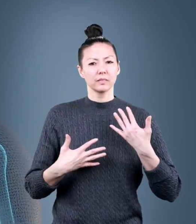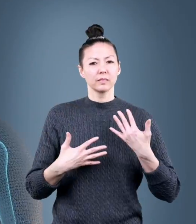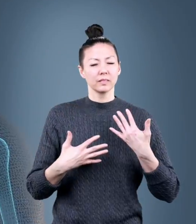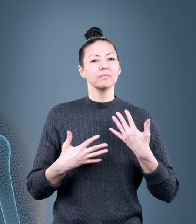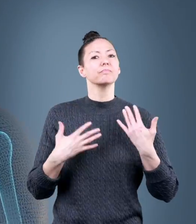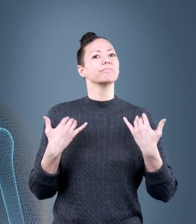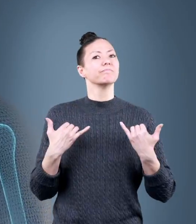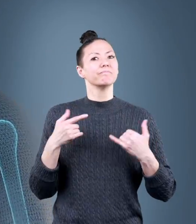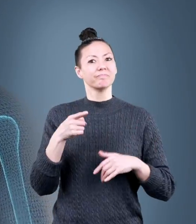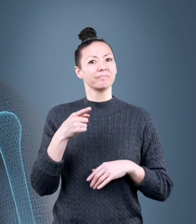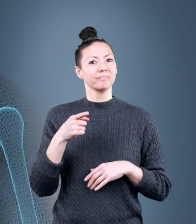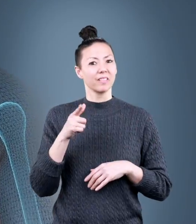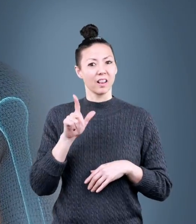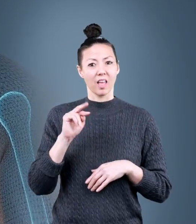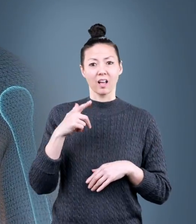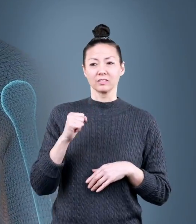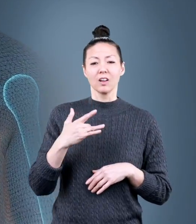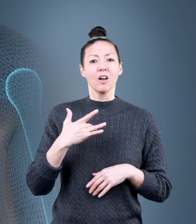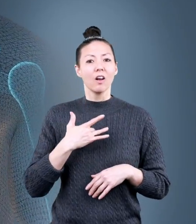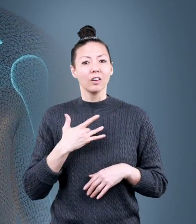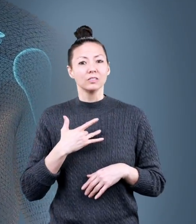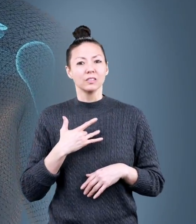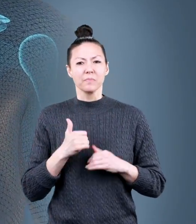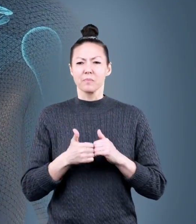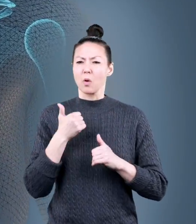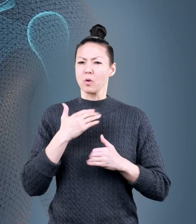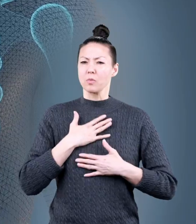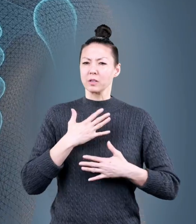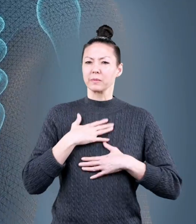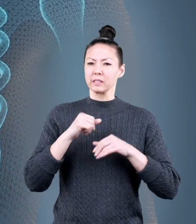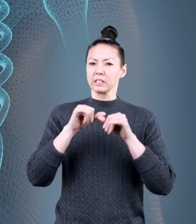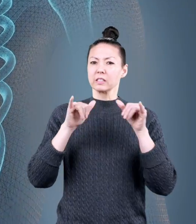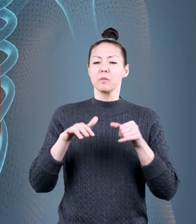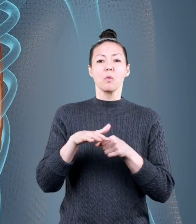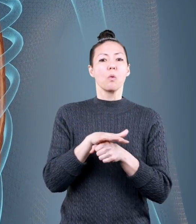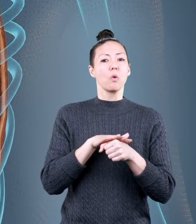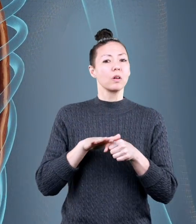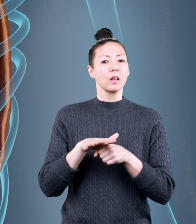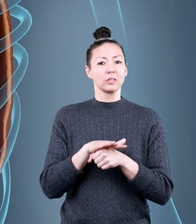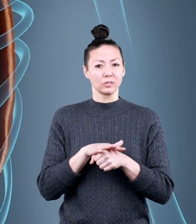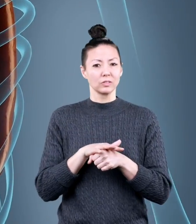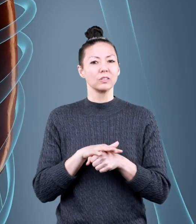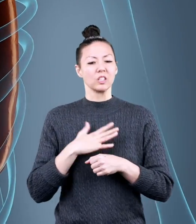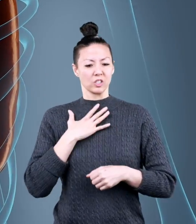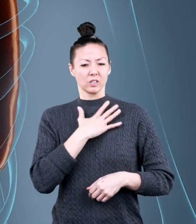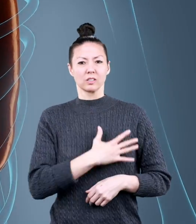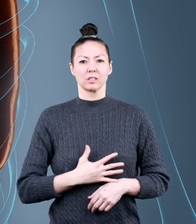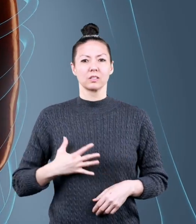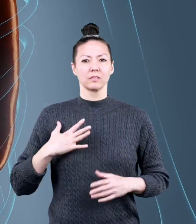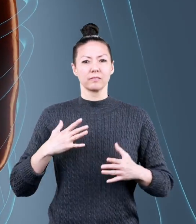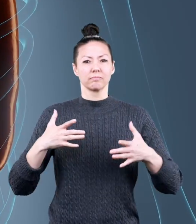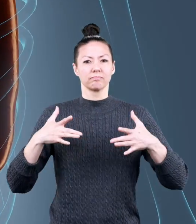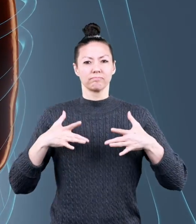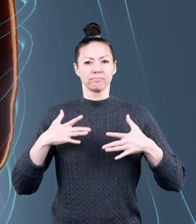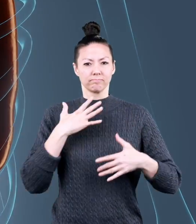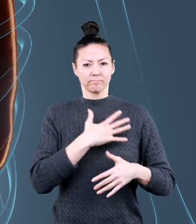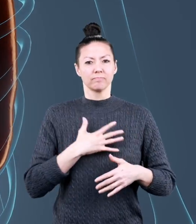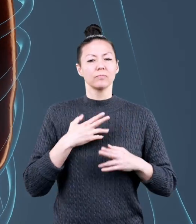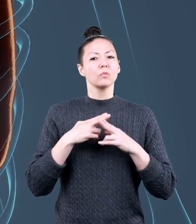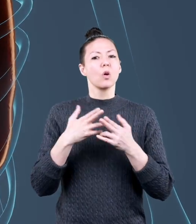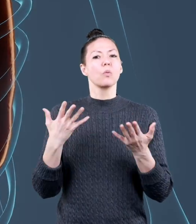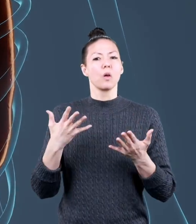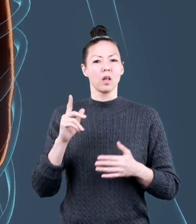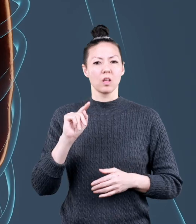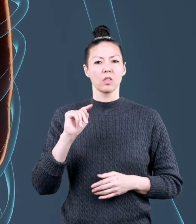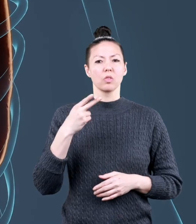Finally, the lungs, heart, and most of the respiratory system are located in the chest cavity,